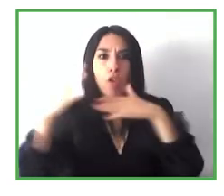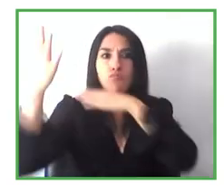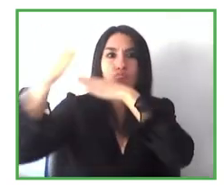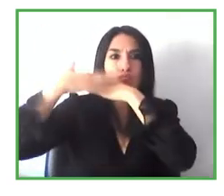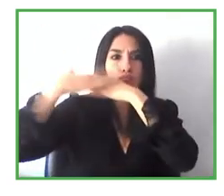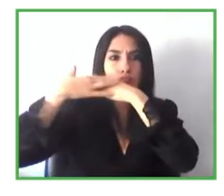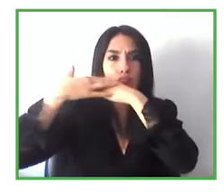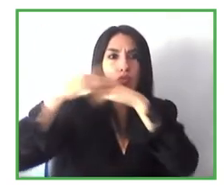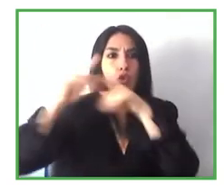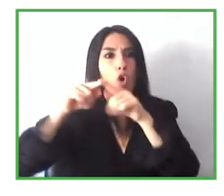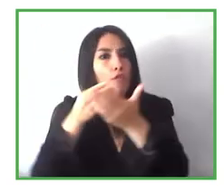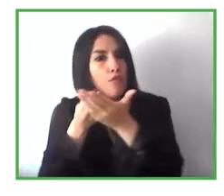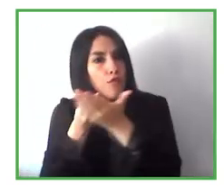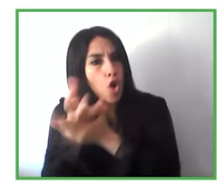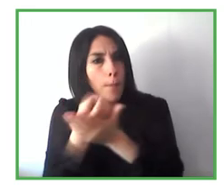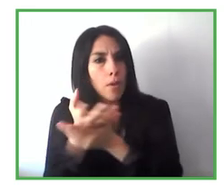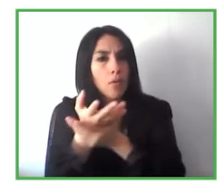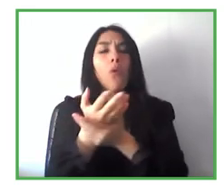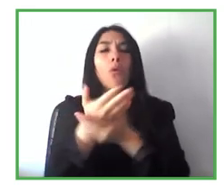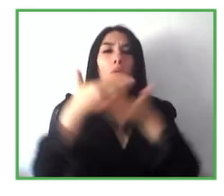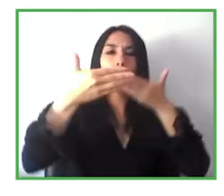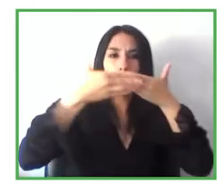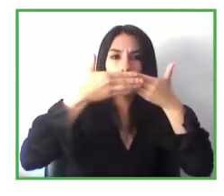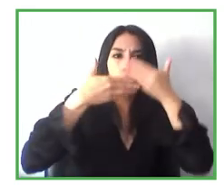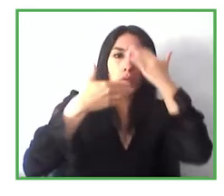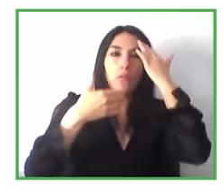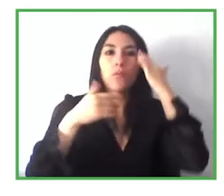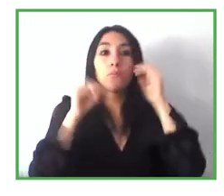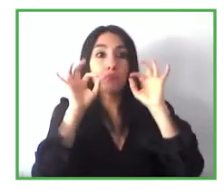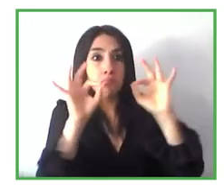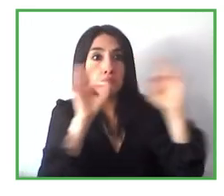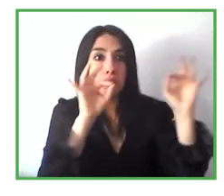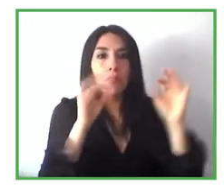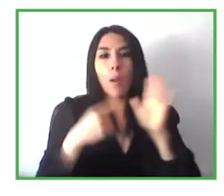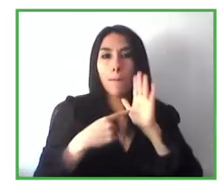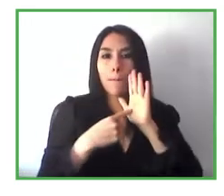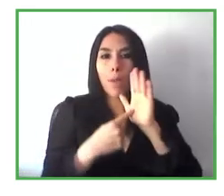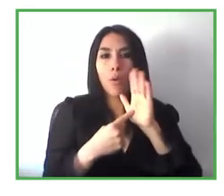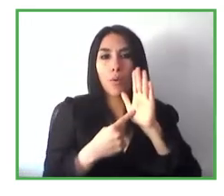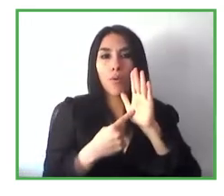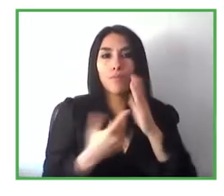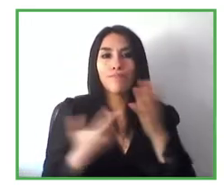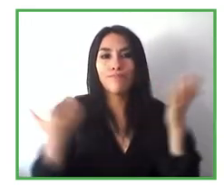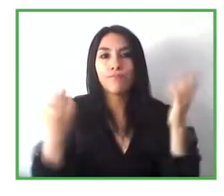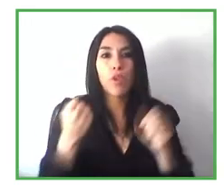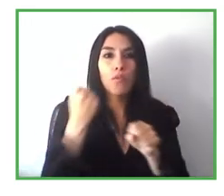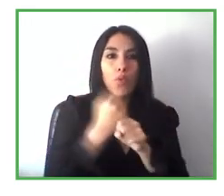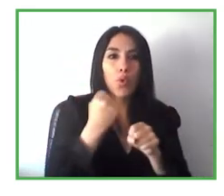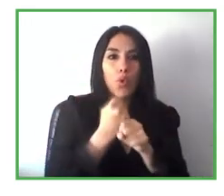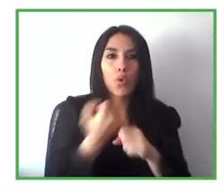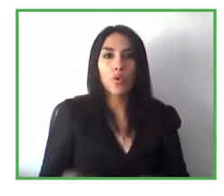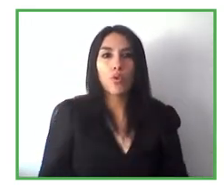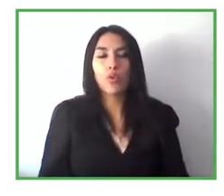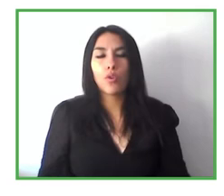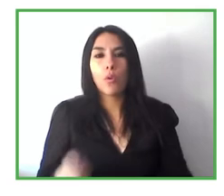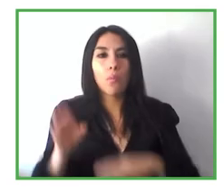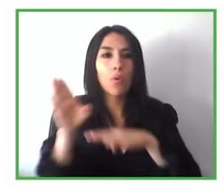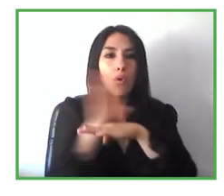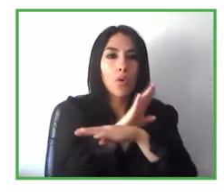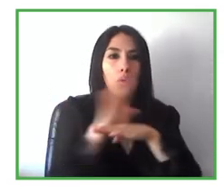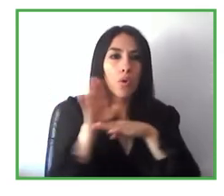experience that is much better. And that is much better. So we work with one of the clusters